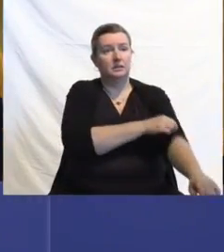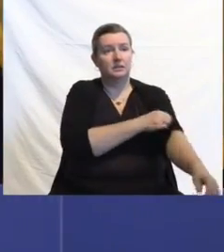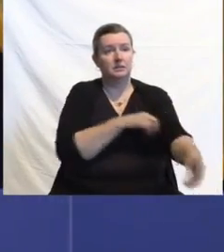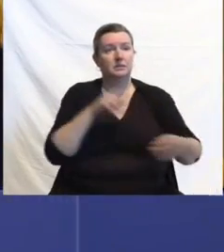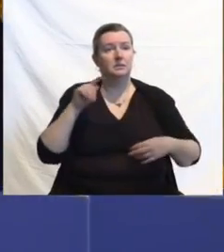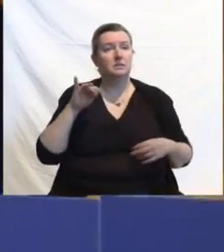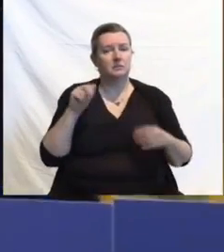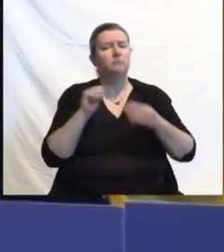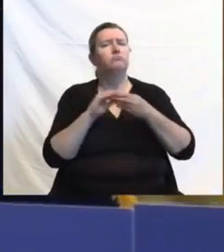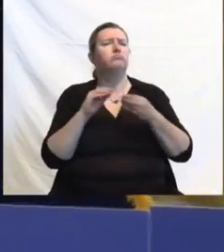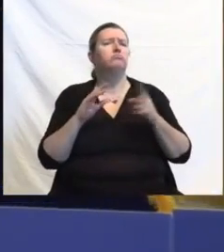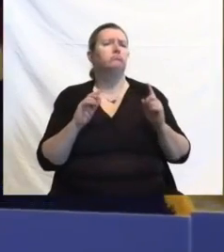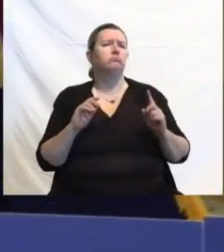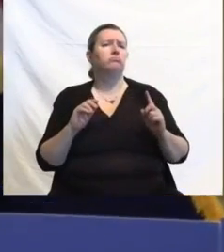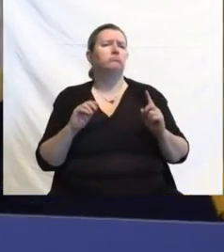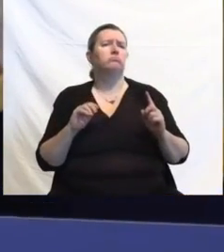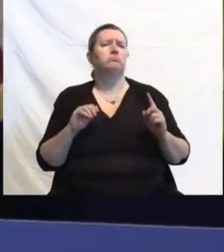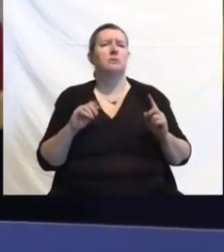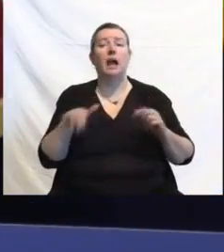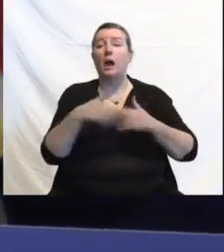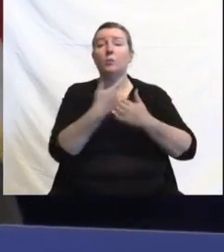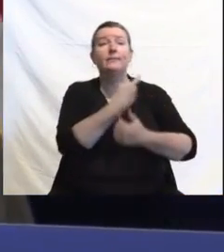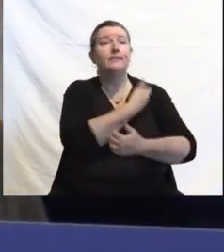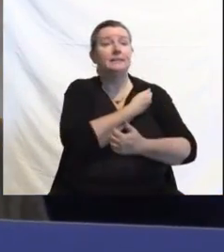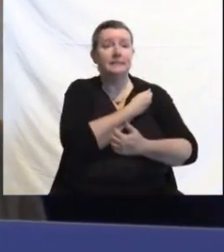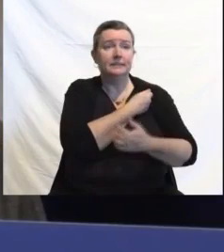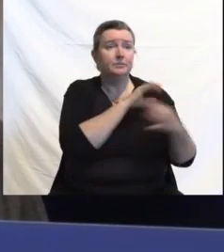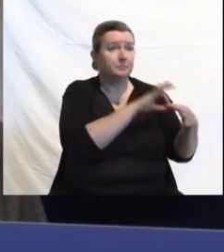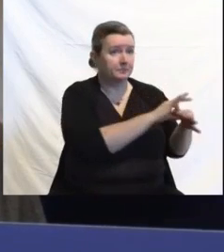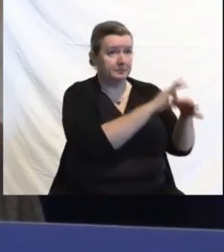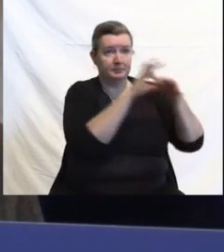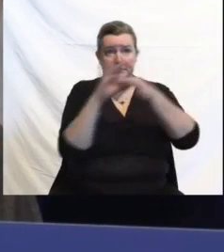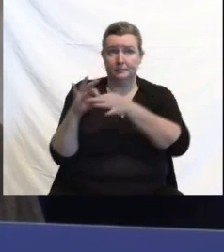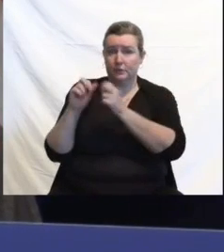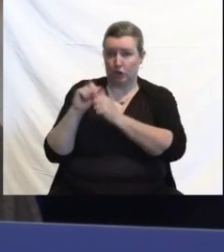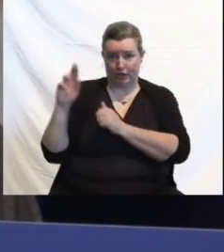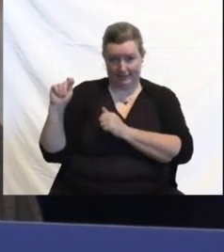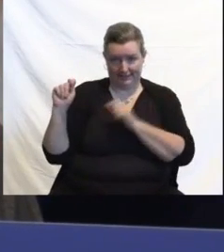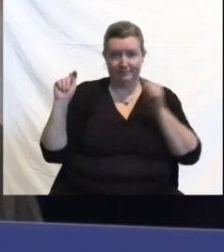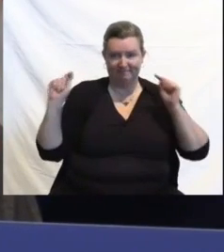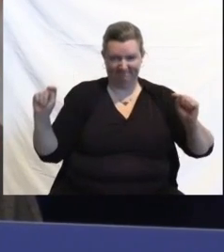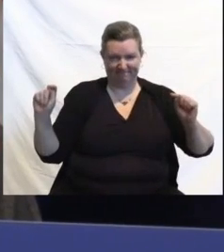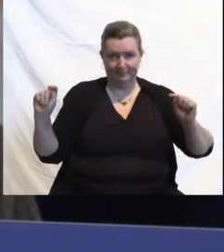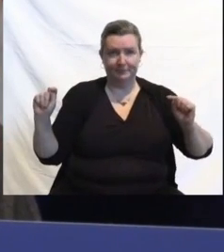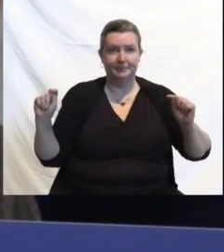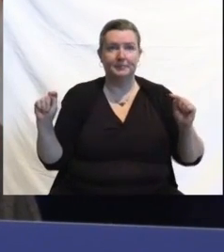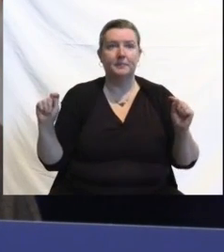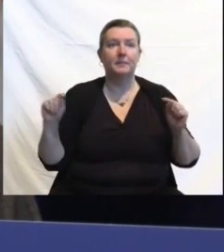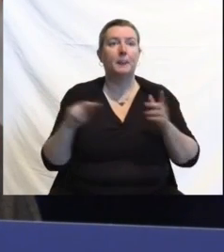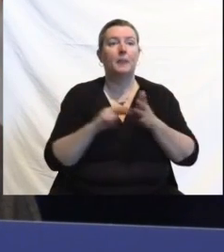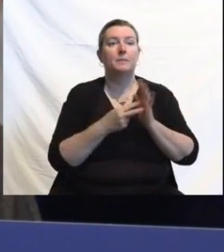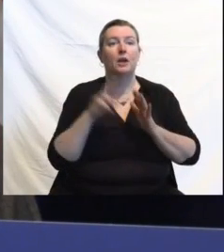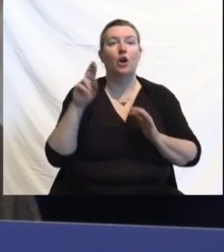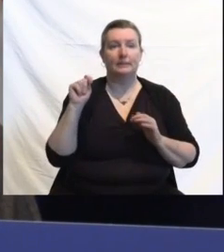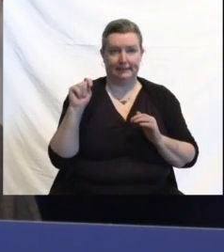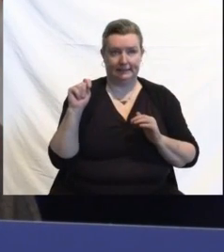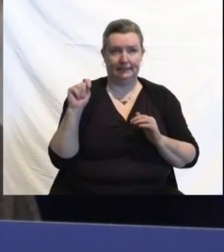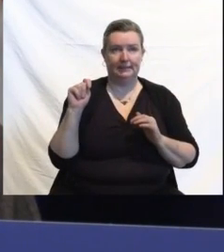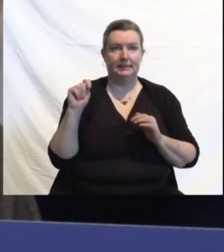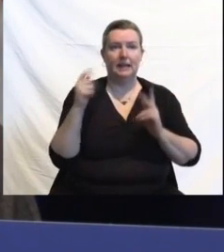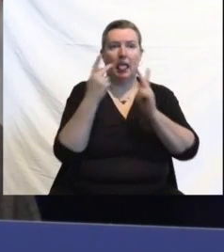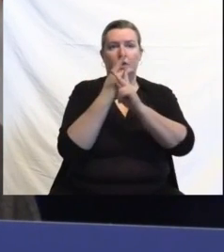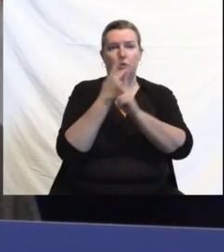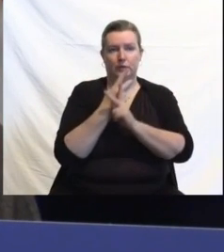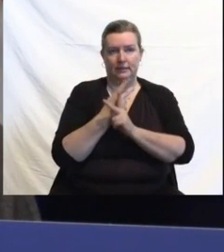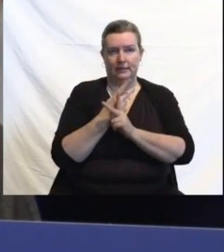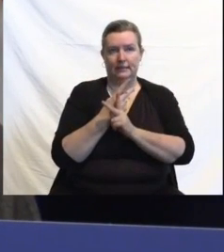vaccination coverage relates to the rate of transmission is based also on the fact that the rate of transmission is calculated based on a